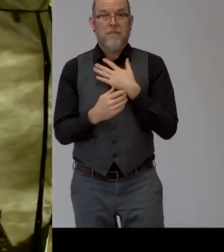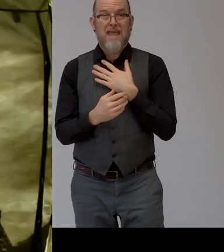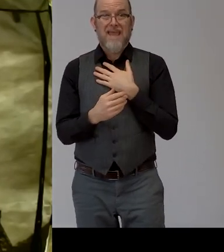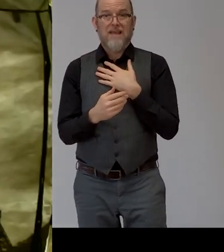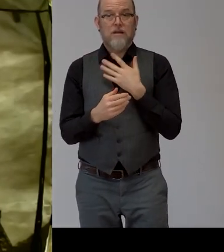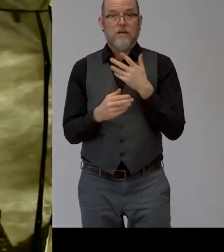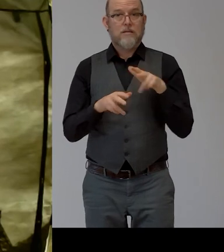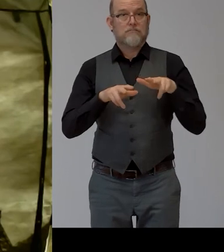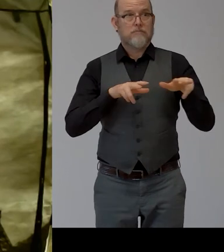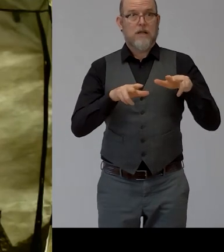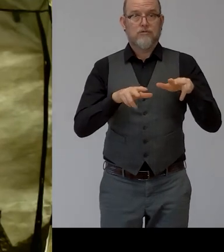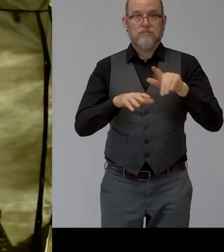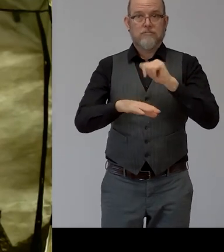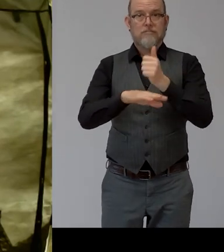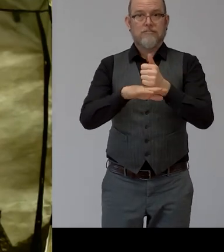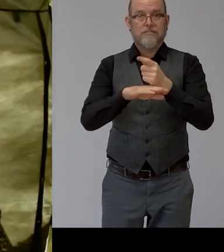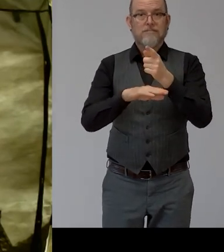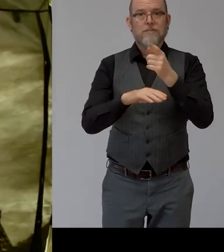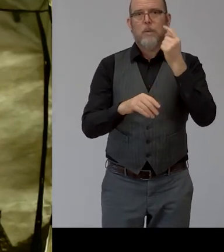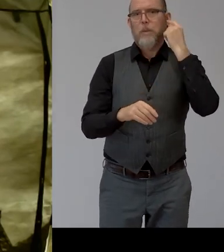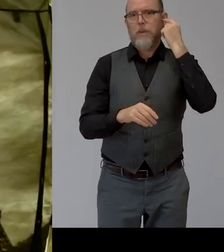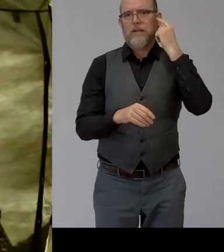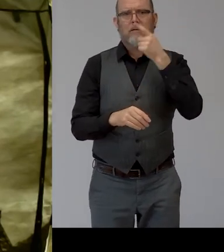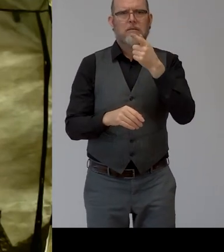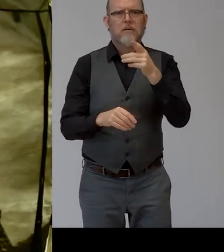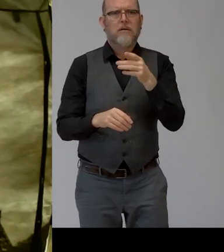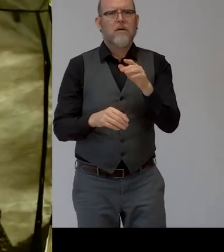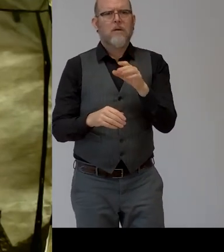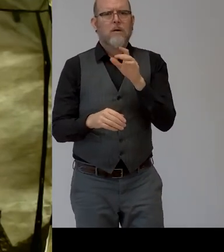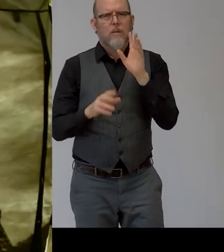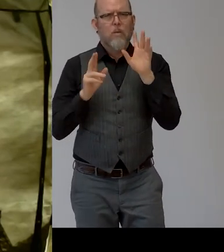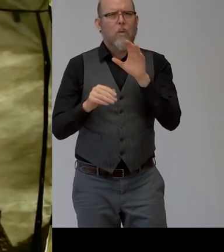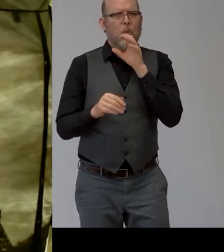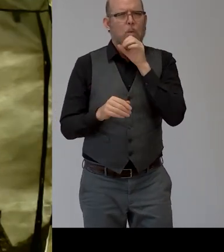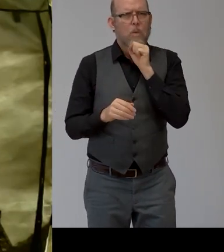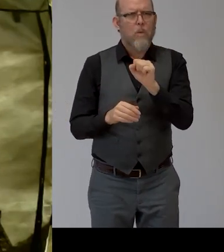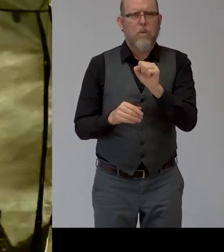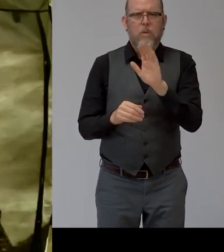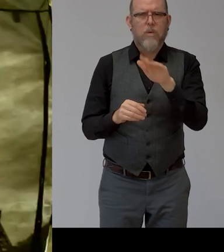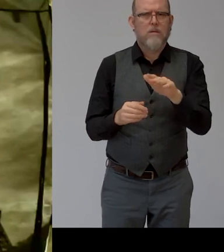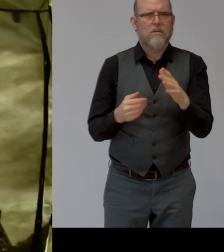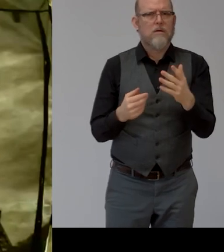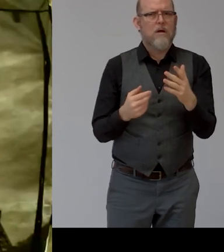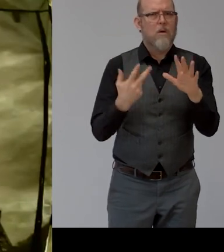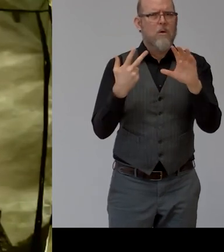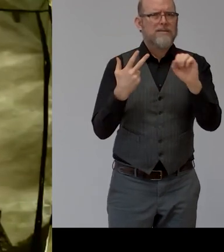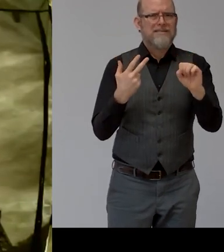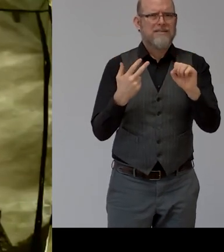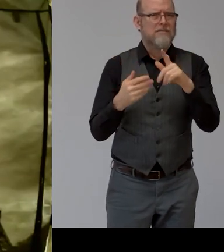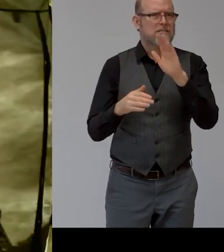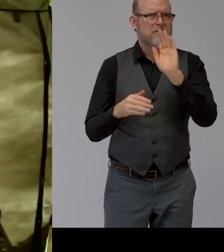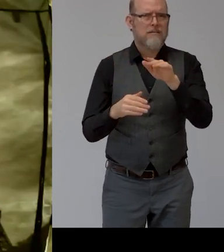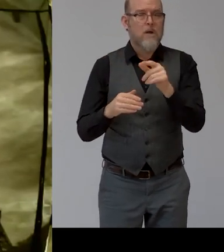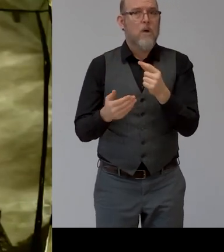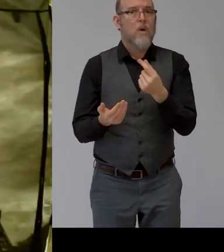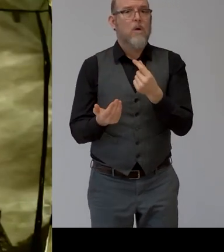who was really old about 80 years old and he immigrated from ugwaii in from